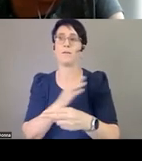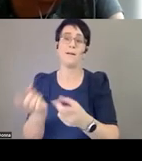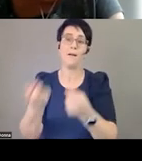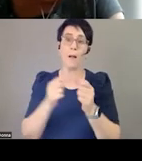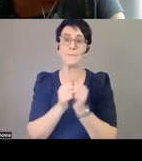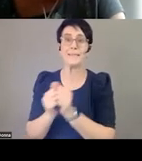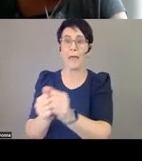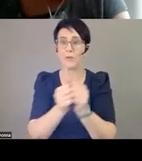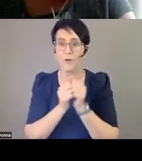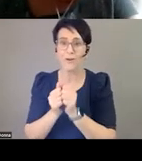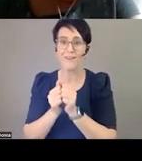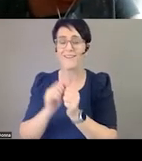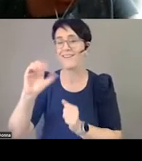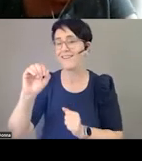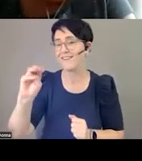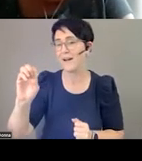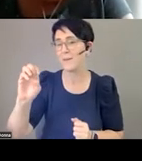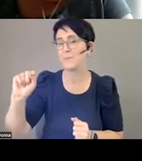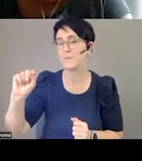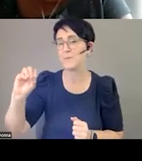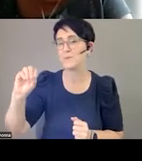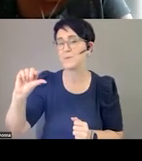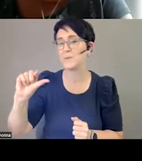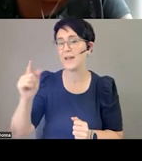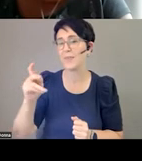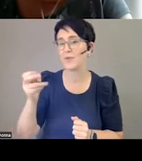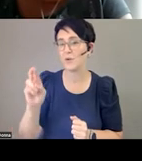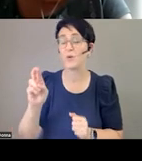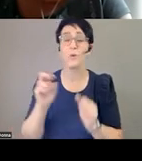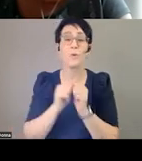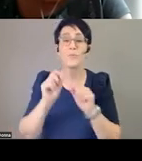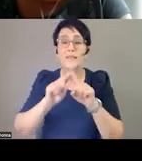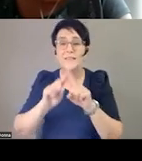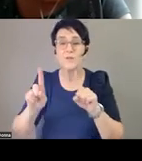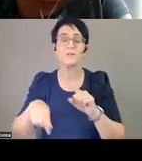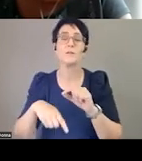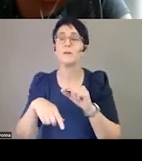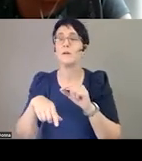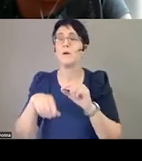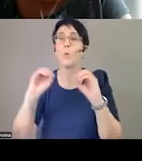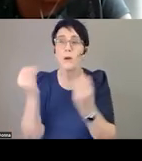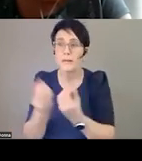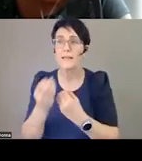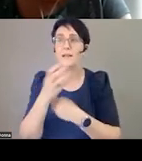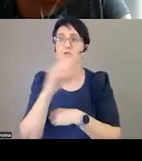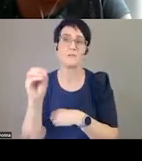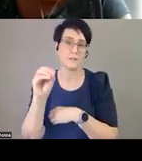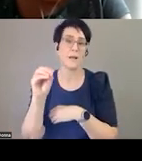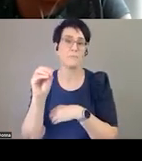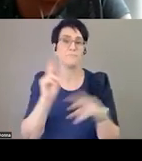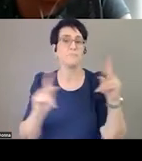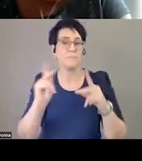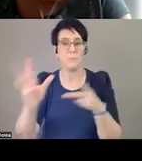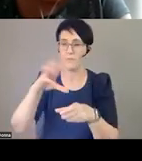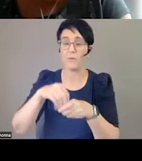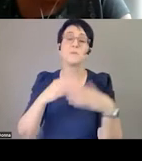local Lifeline crisis centers, public safety, great champions like you, Rep. Warwell and others. So, thank you all for sharing that